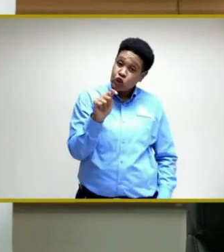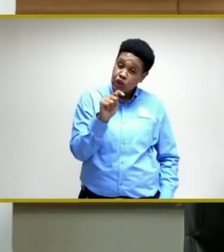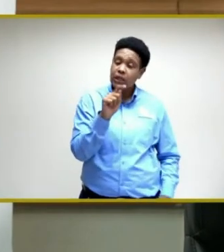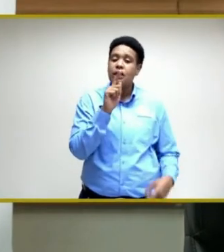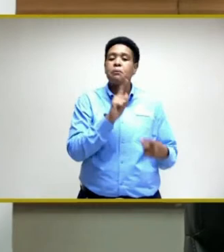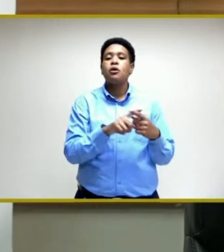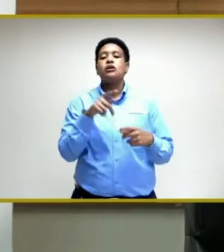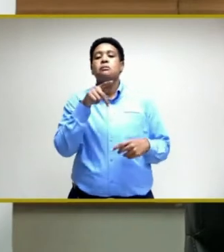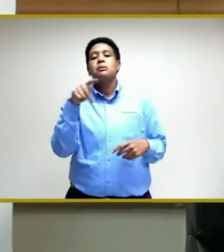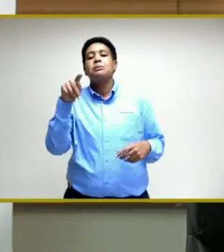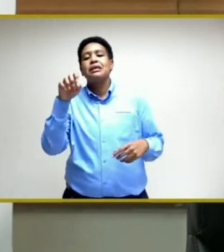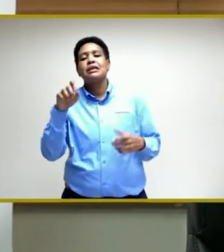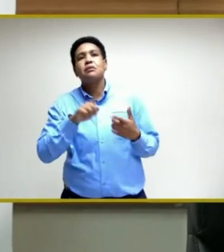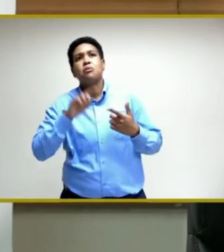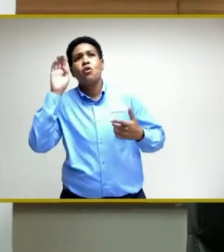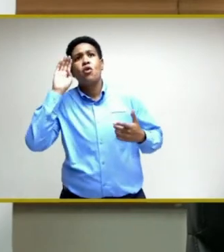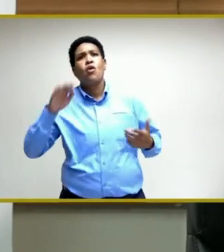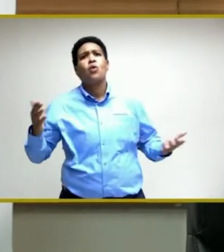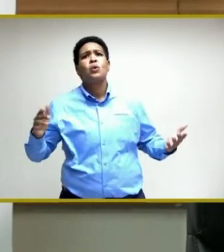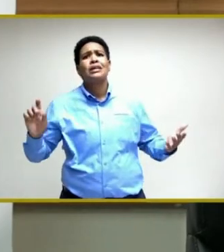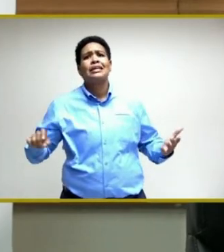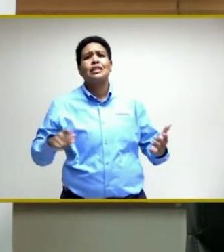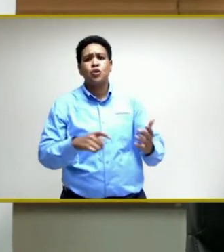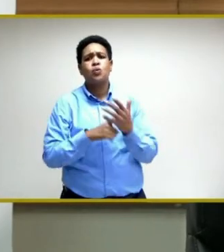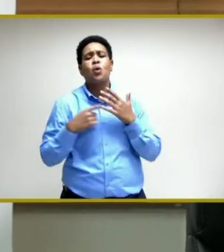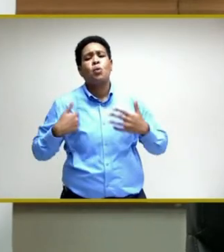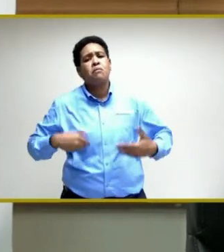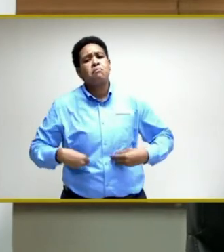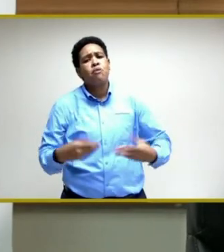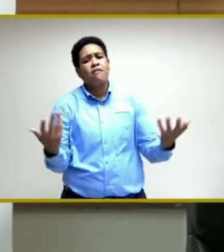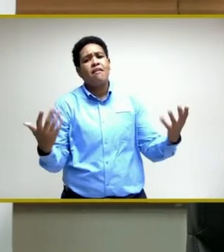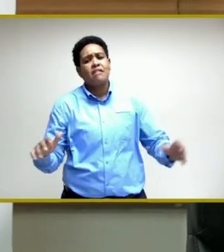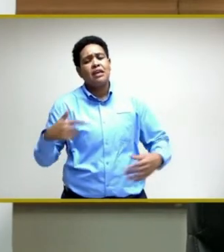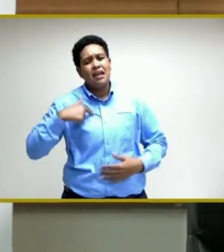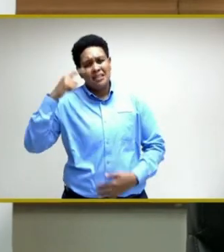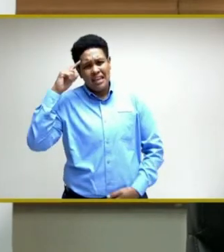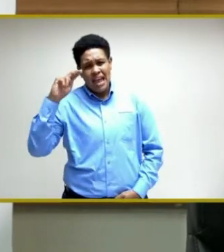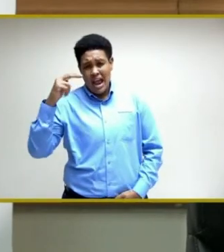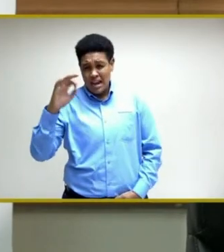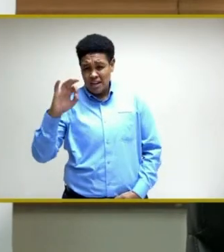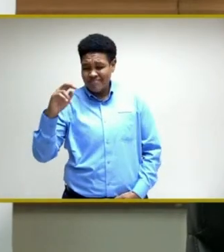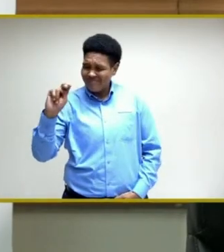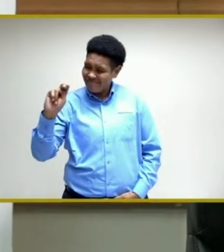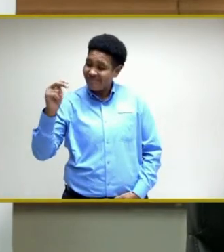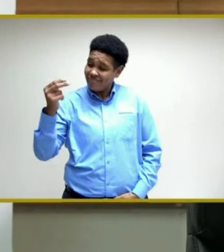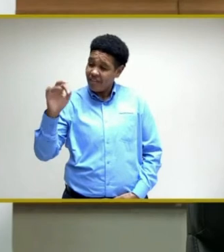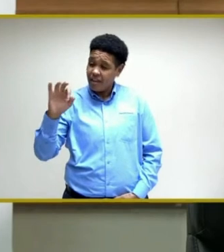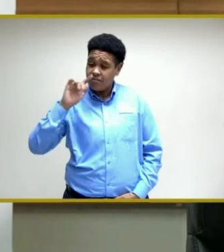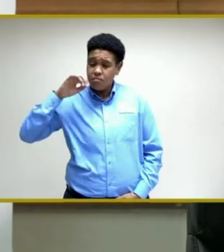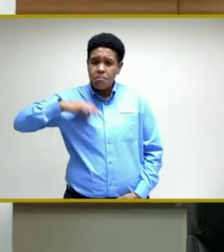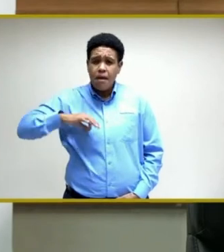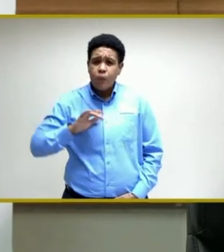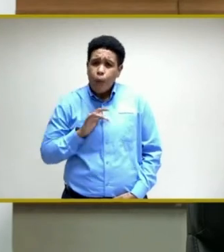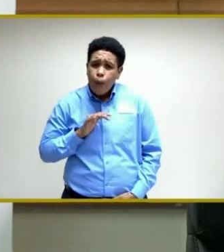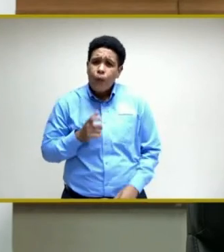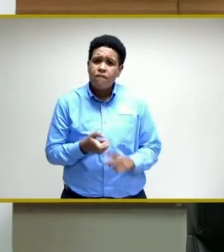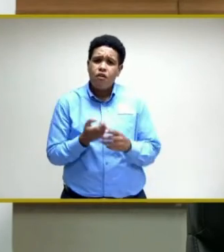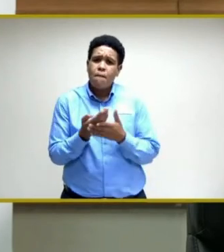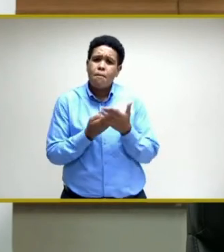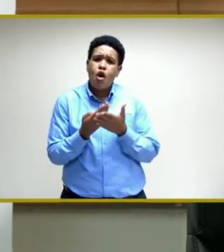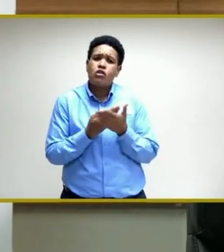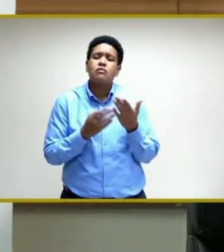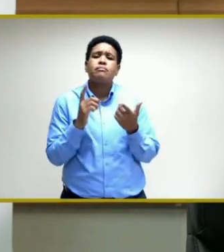PPEs and all of what is required. think the NHF has benefited substantially from budgets